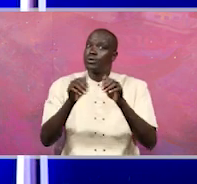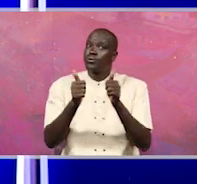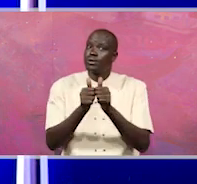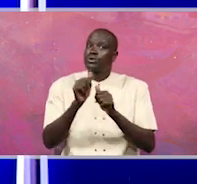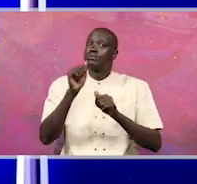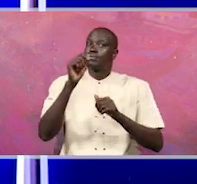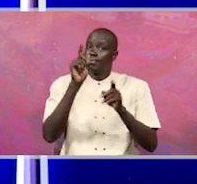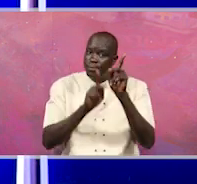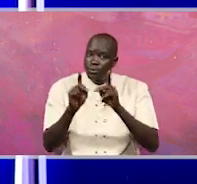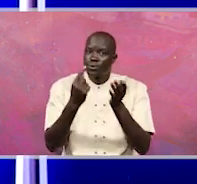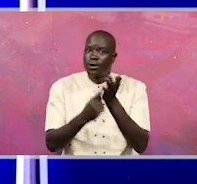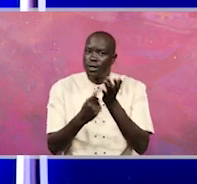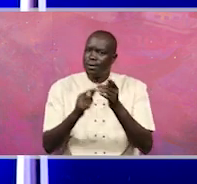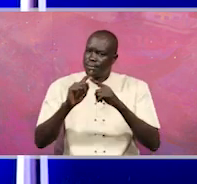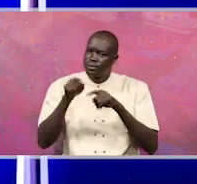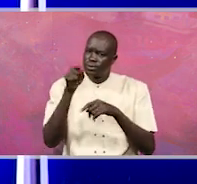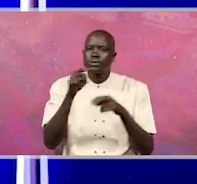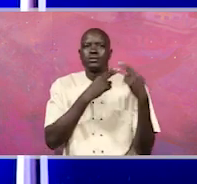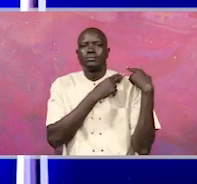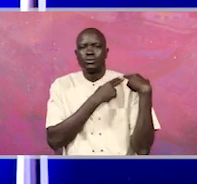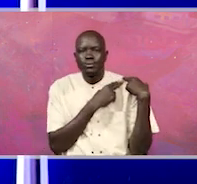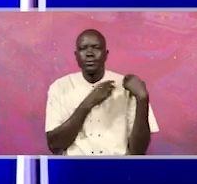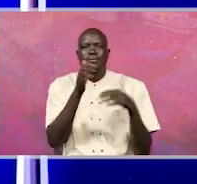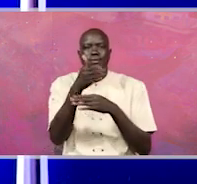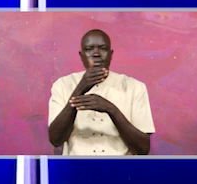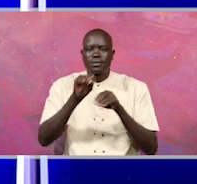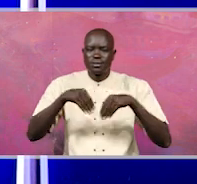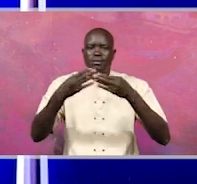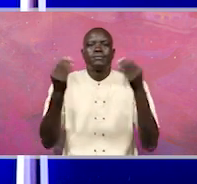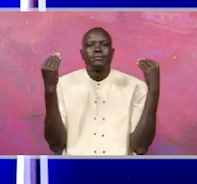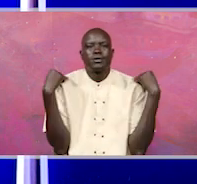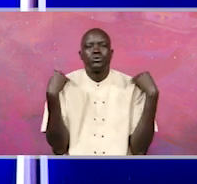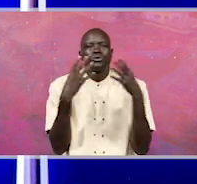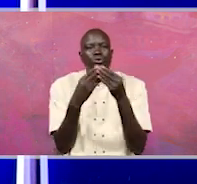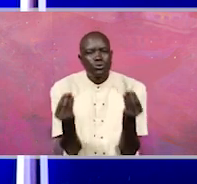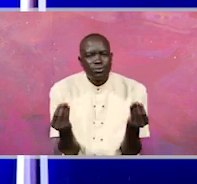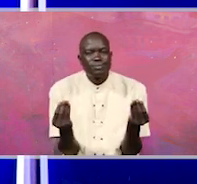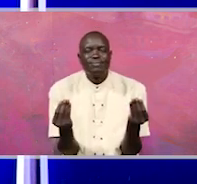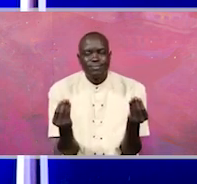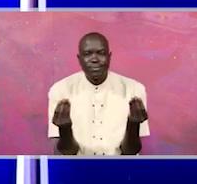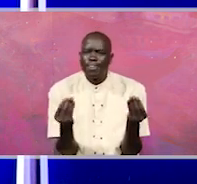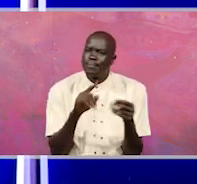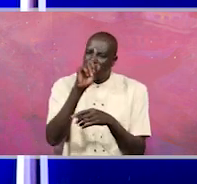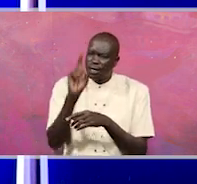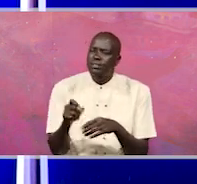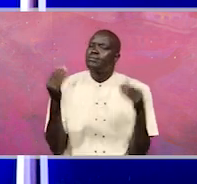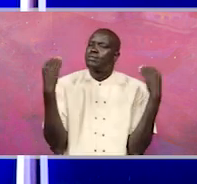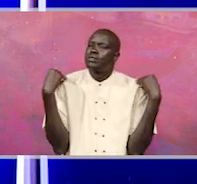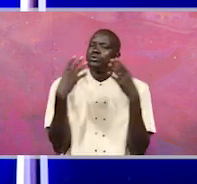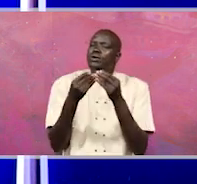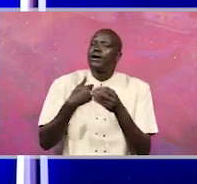your duty as the minister to provide practical solutions? What practical solutions do you have? Listen,